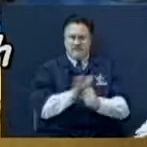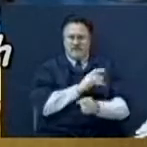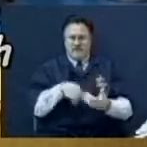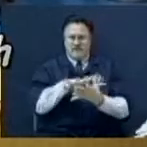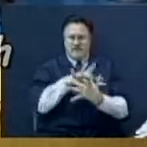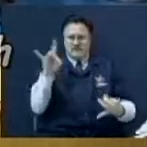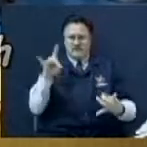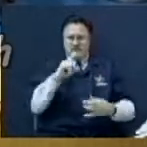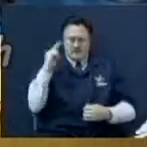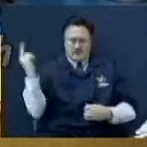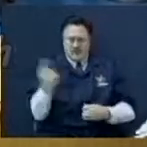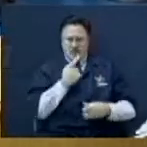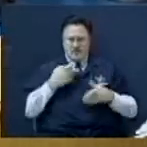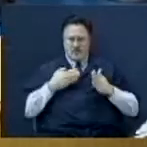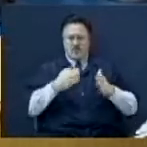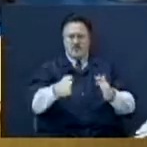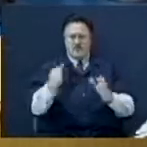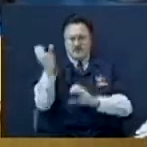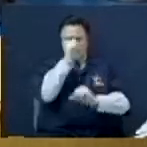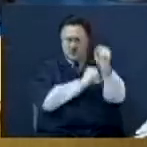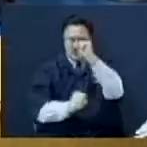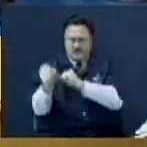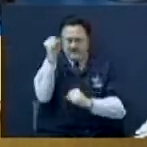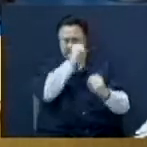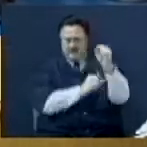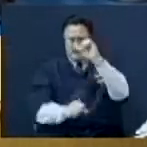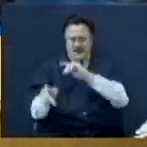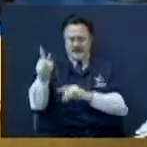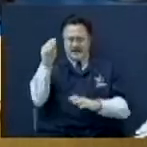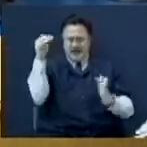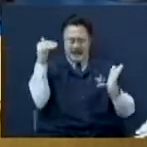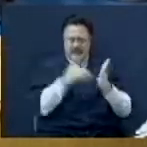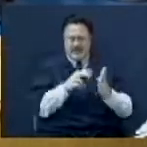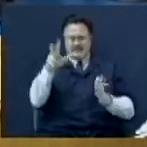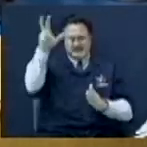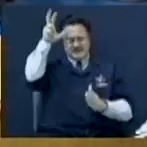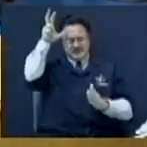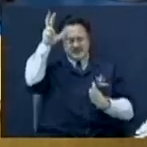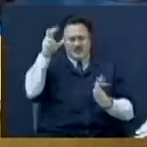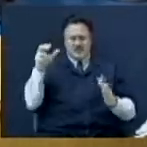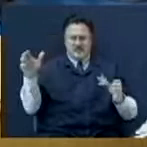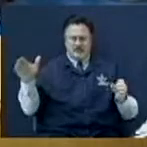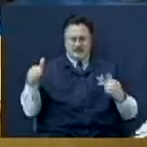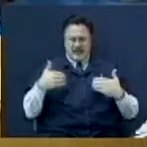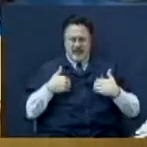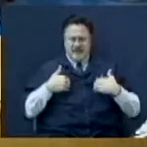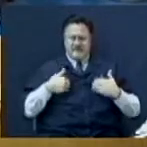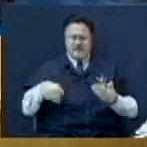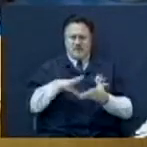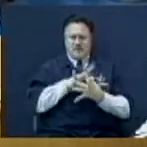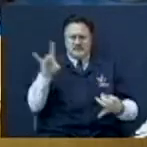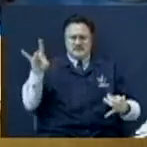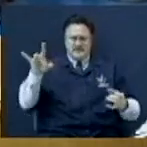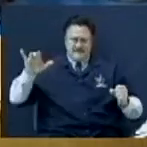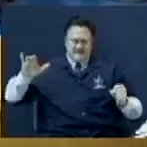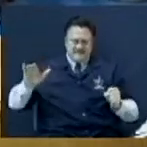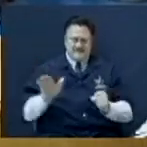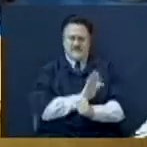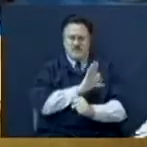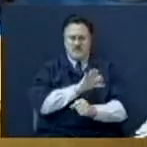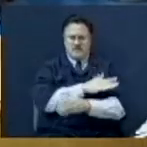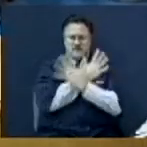Ghost. The only way you can fight people that throw rocks at you is get full of the Holy Ghost. And God got you. Amen.